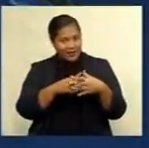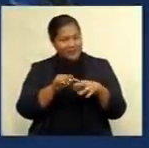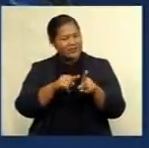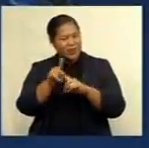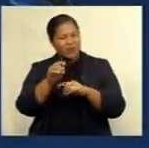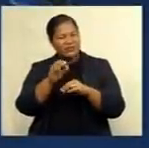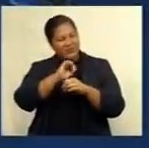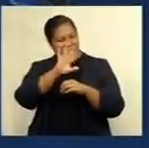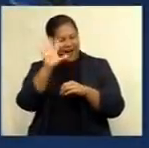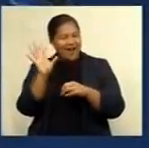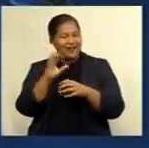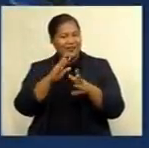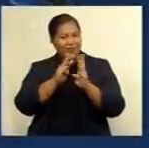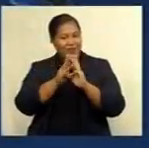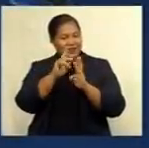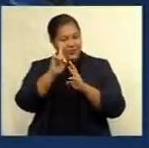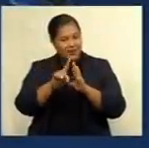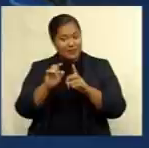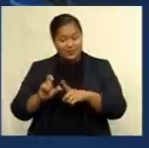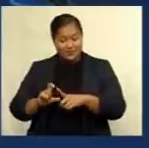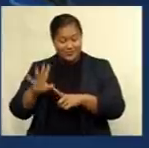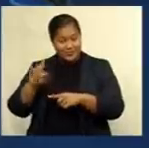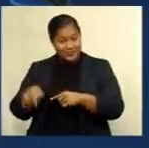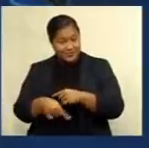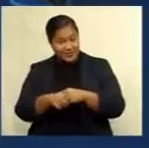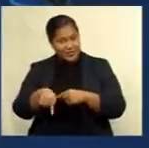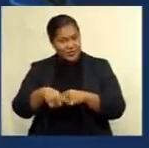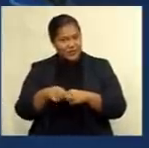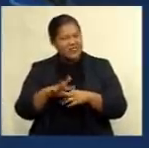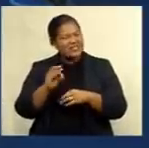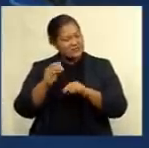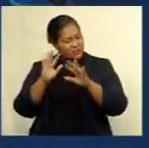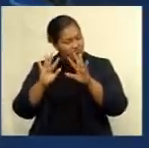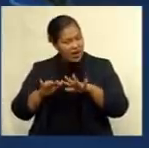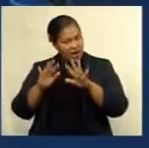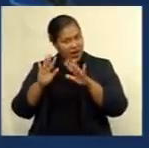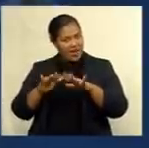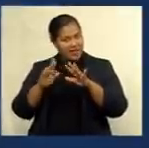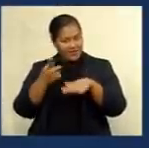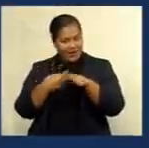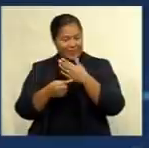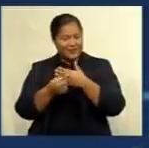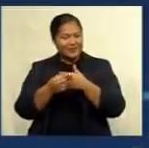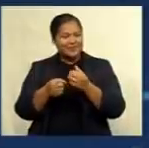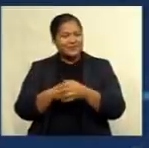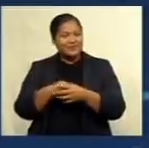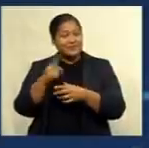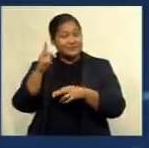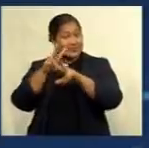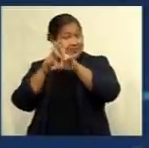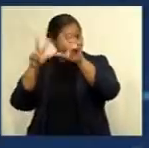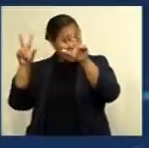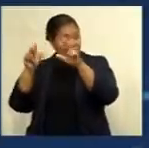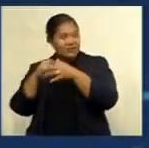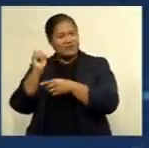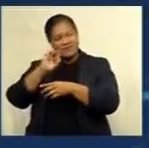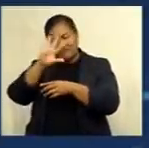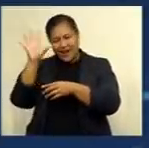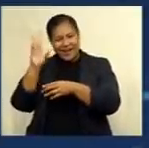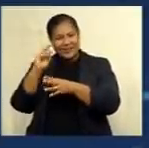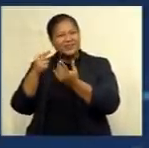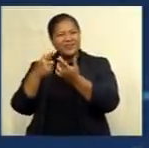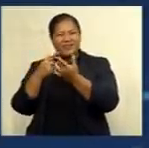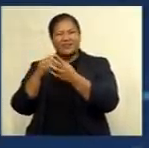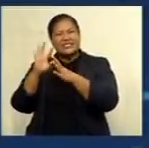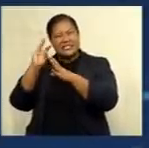weather prevailed today. Eastwards from Pacific Harbor to Suva, occasional rain was experienced. In the northern division, fine apart from a few